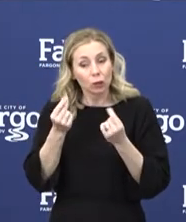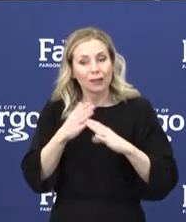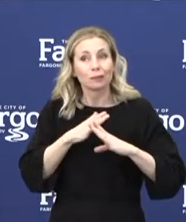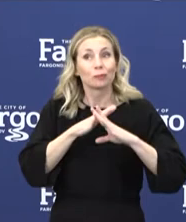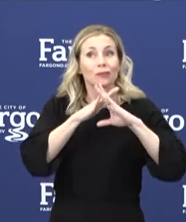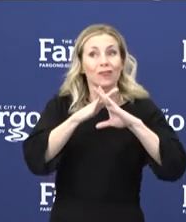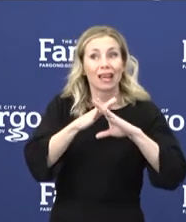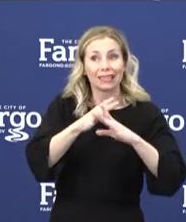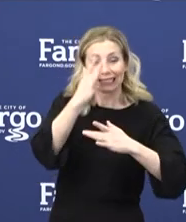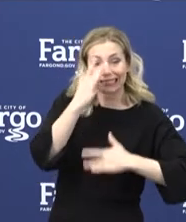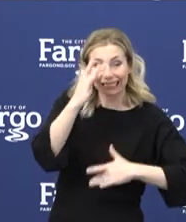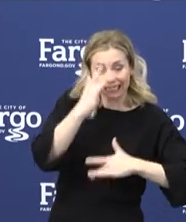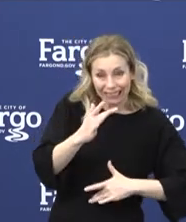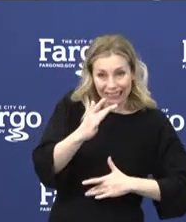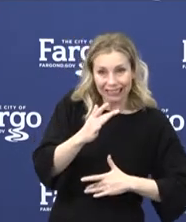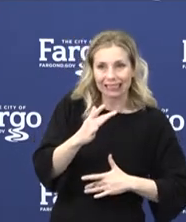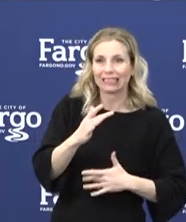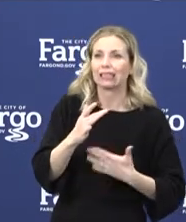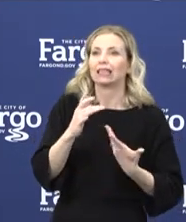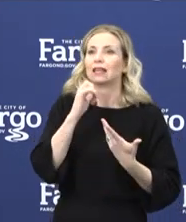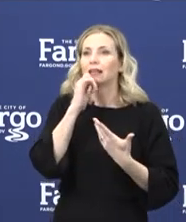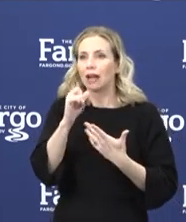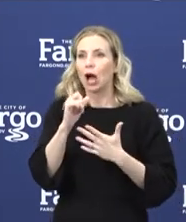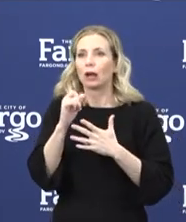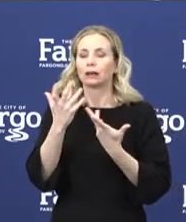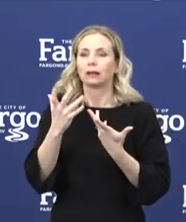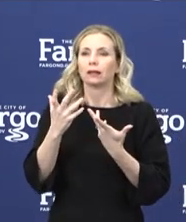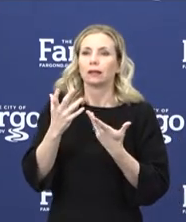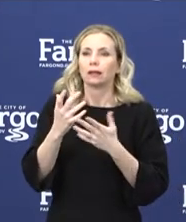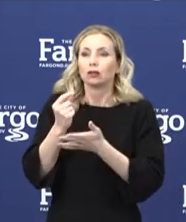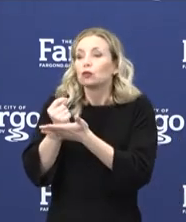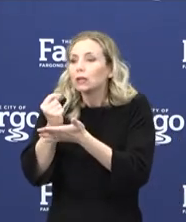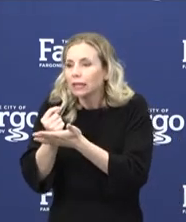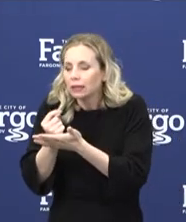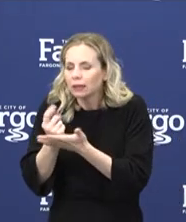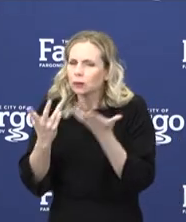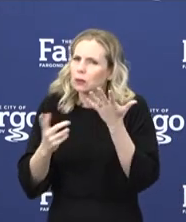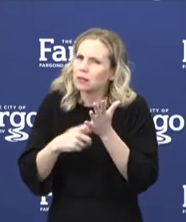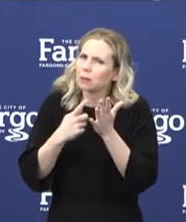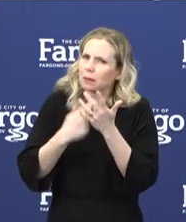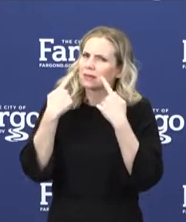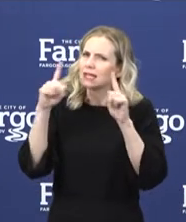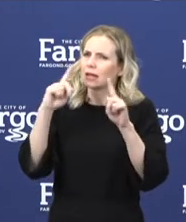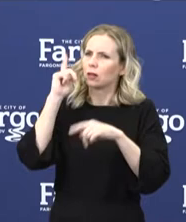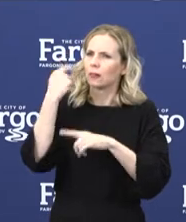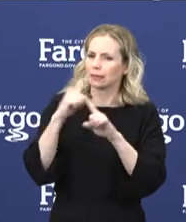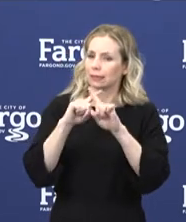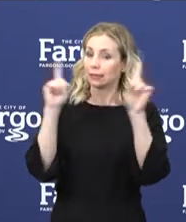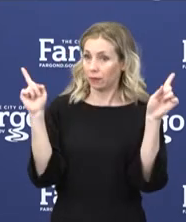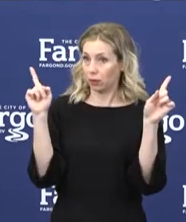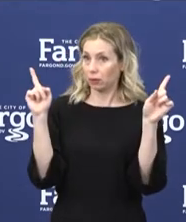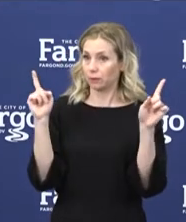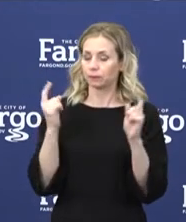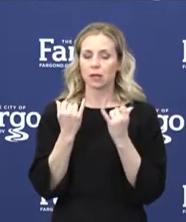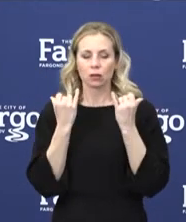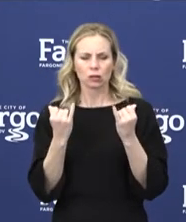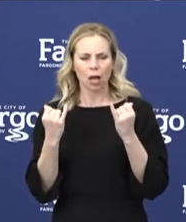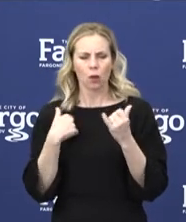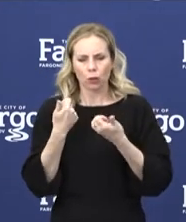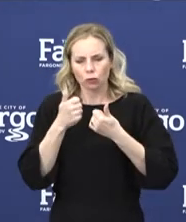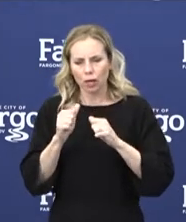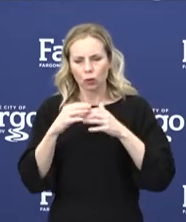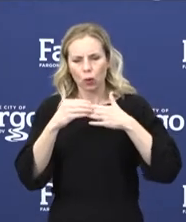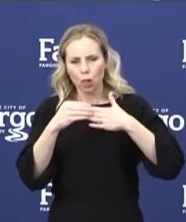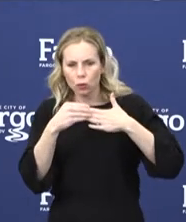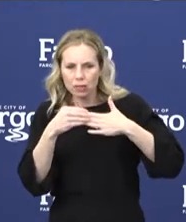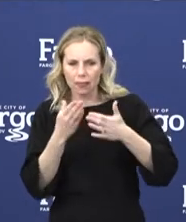success often looks like an overreaction. So as the discussions of loosening restrictions begins in the weeks ahead, we all